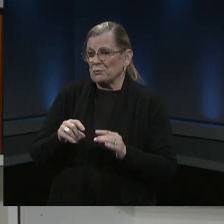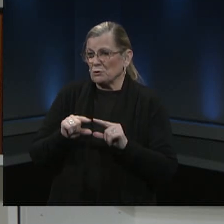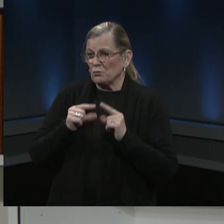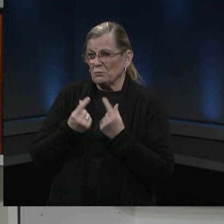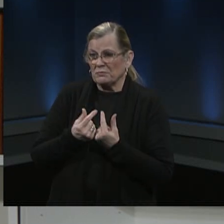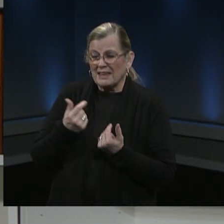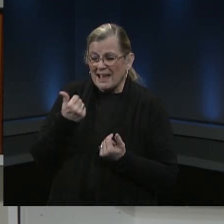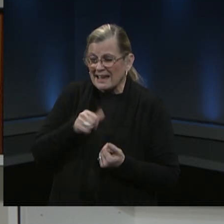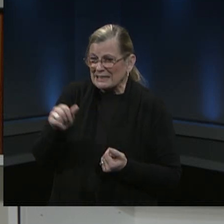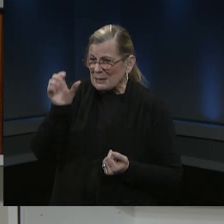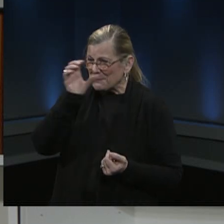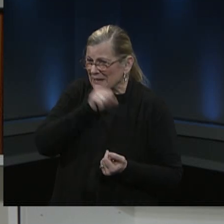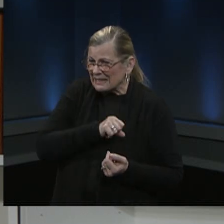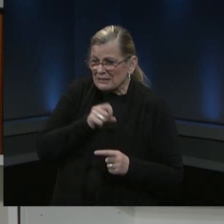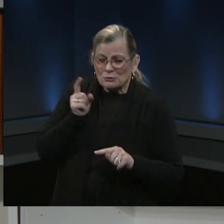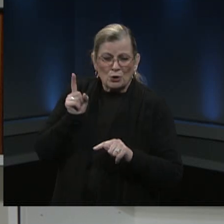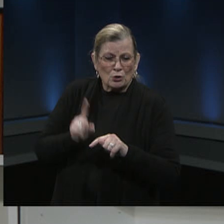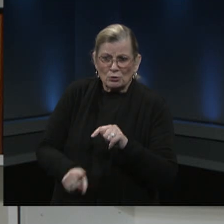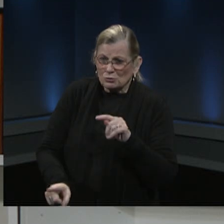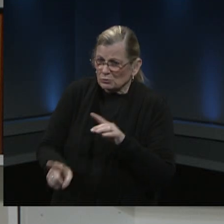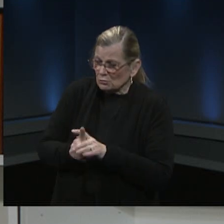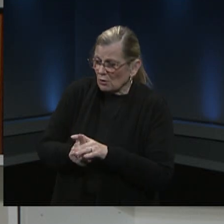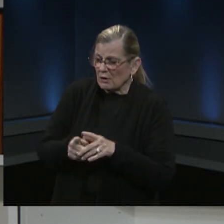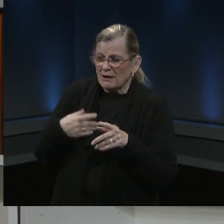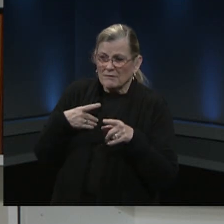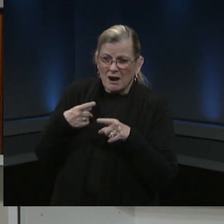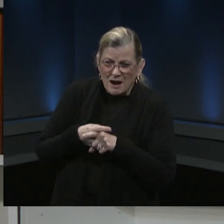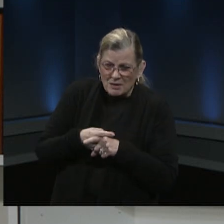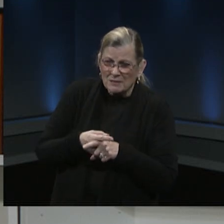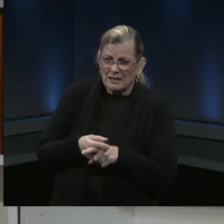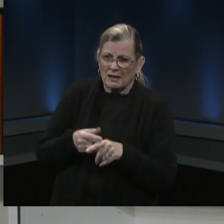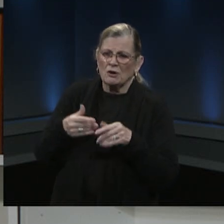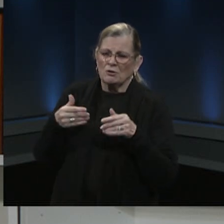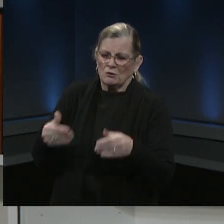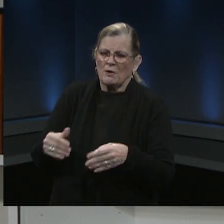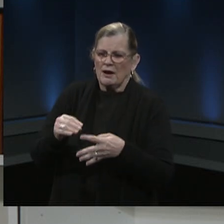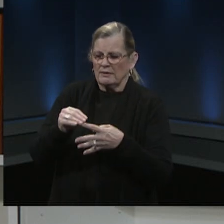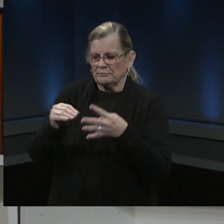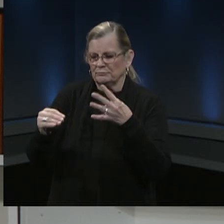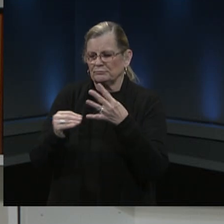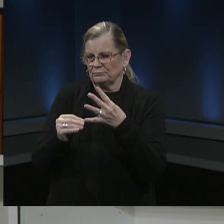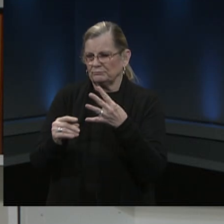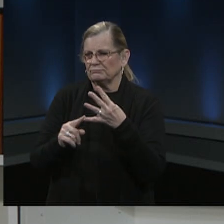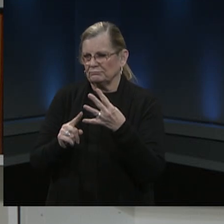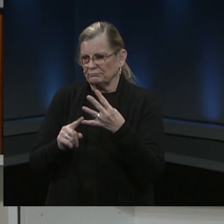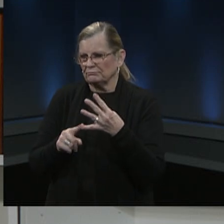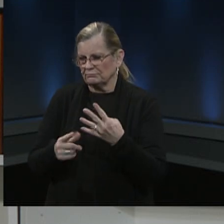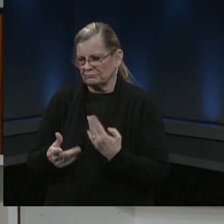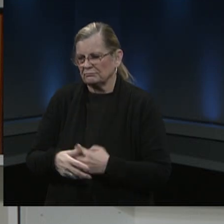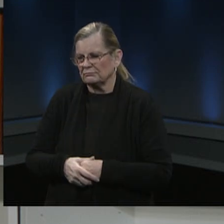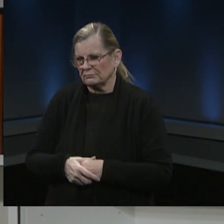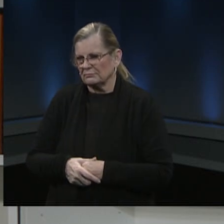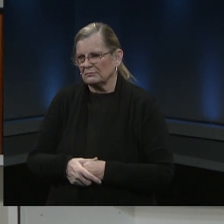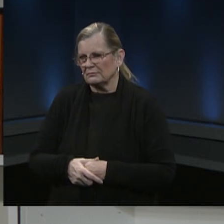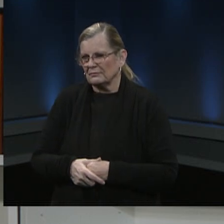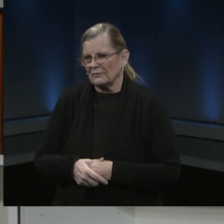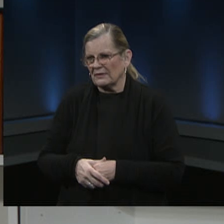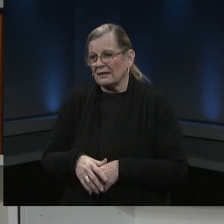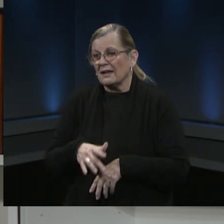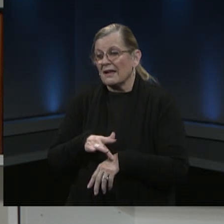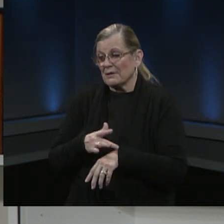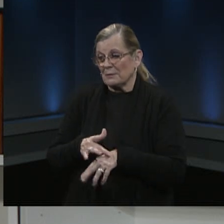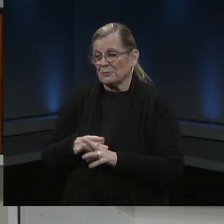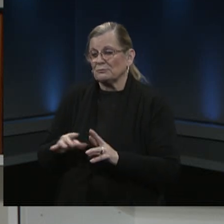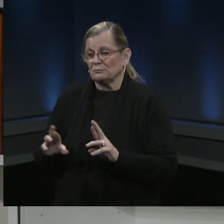to schedule a vaccine or they need a makeup appointment or they were simply out of town um will be able to access